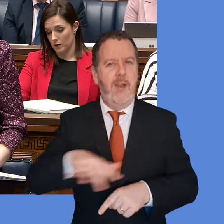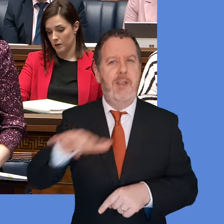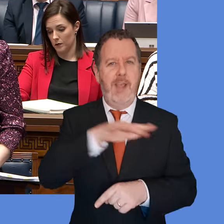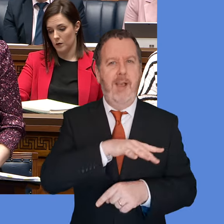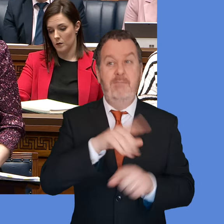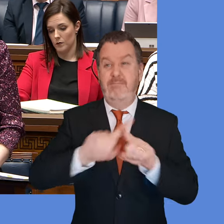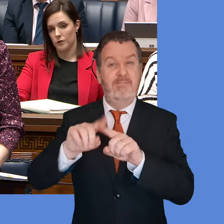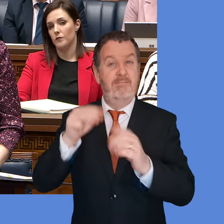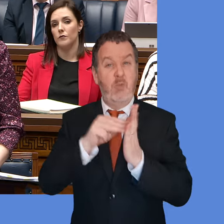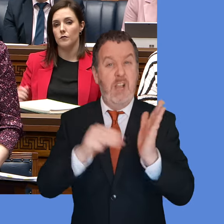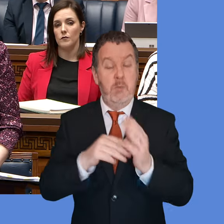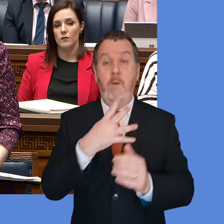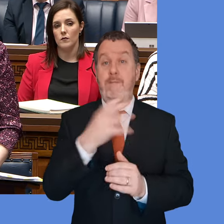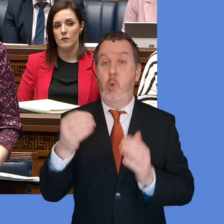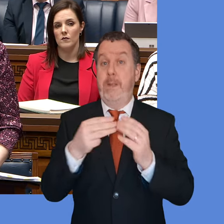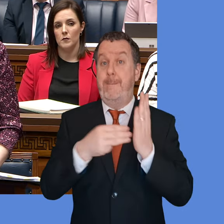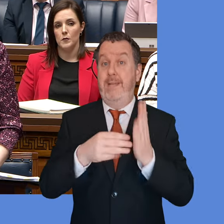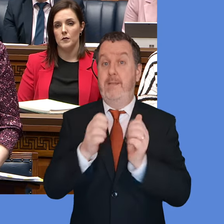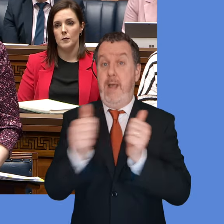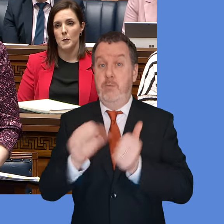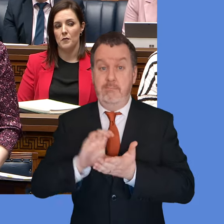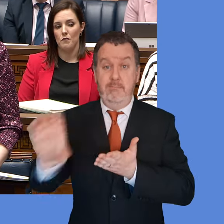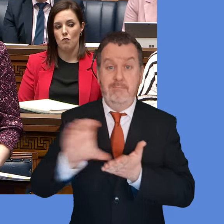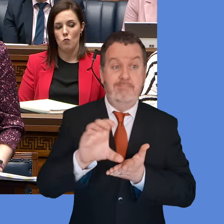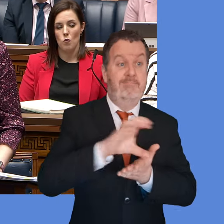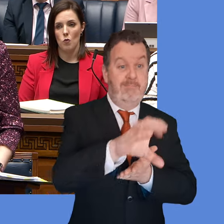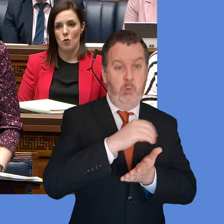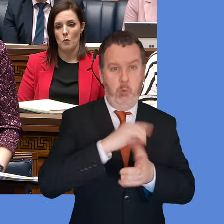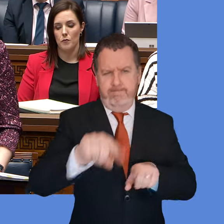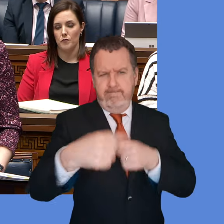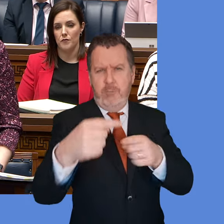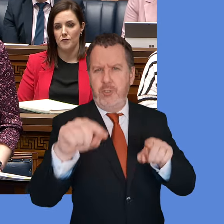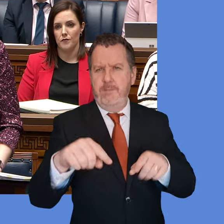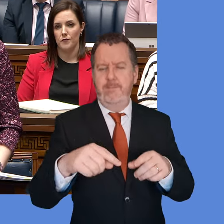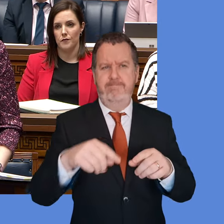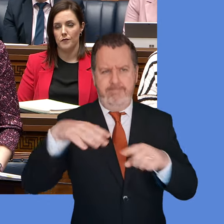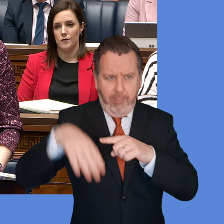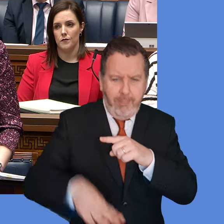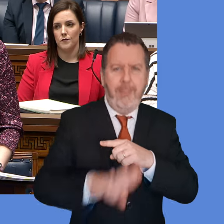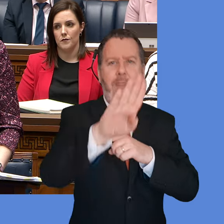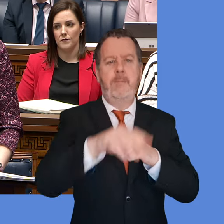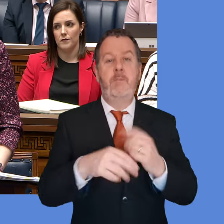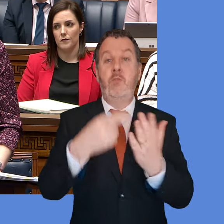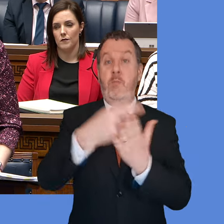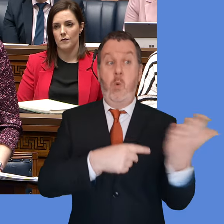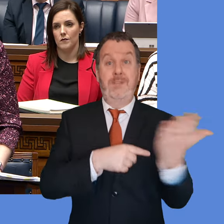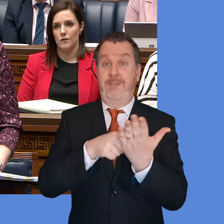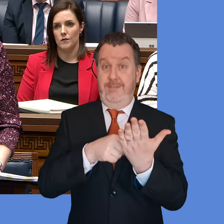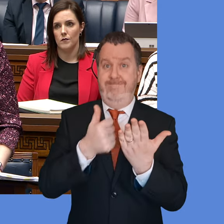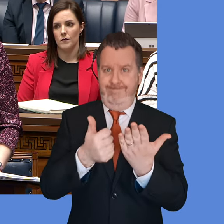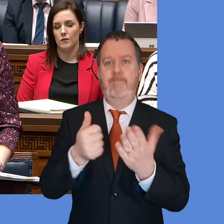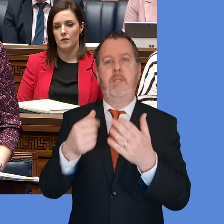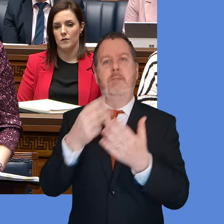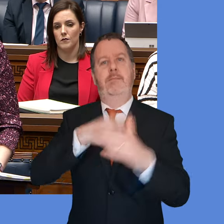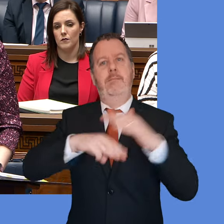delivered 40 million of funding to address challenges faced by village town and city centres. Consideration of the report is a matter for the Executive and